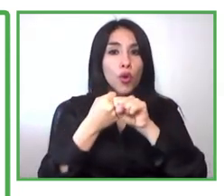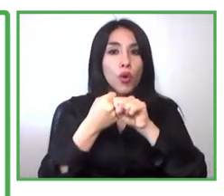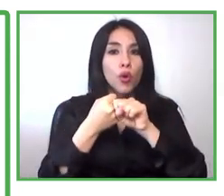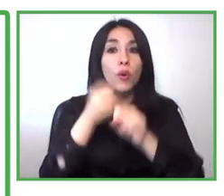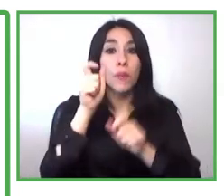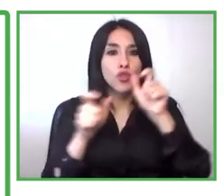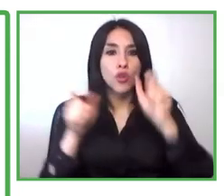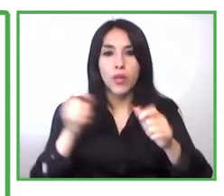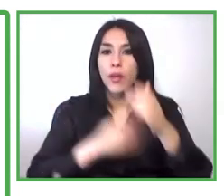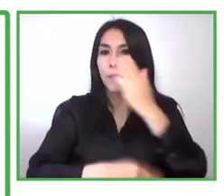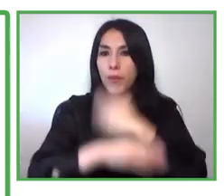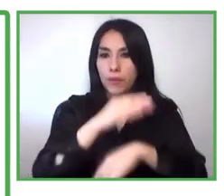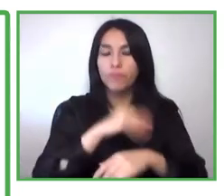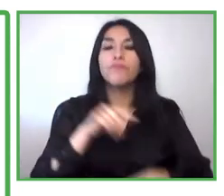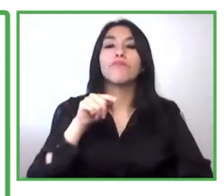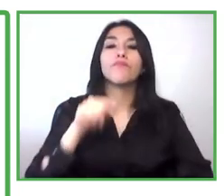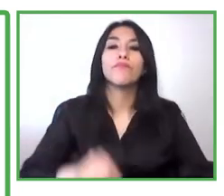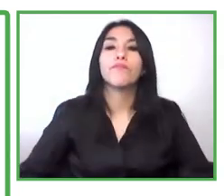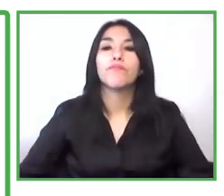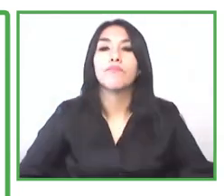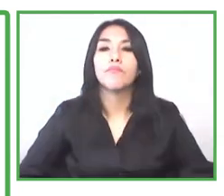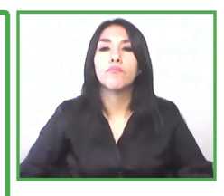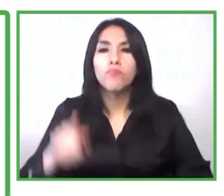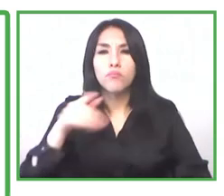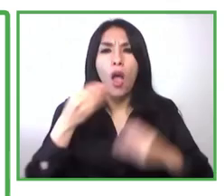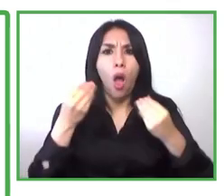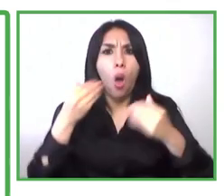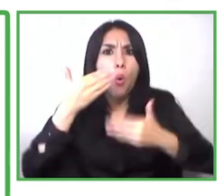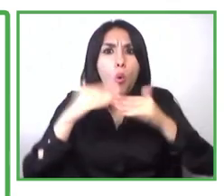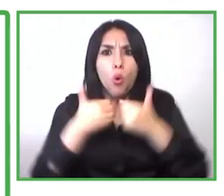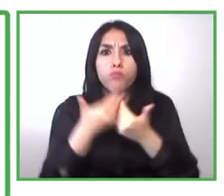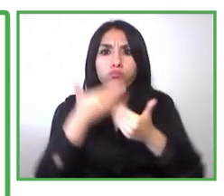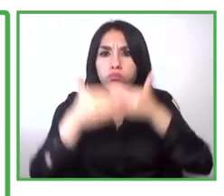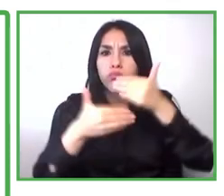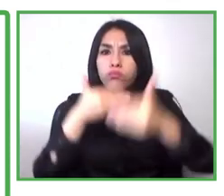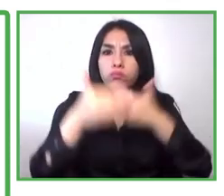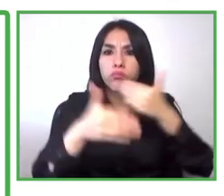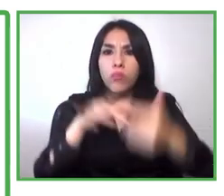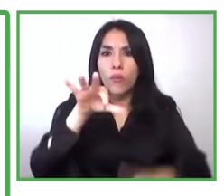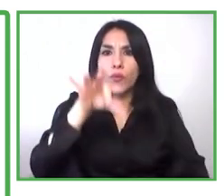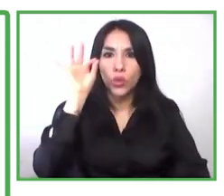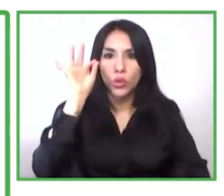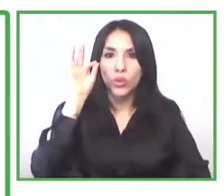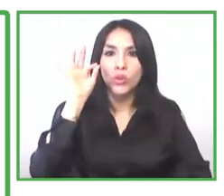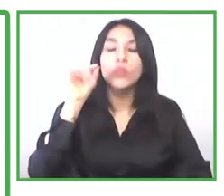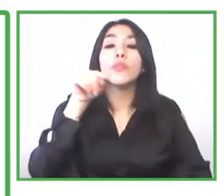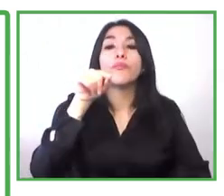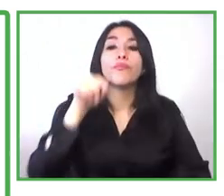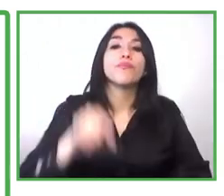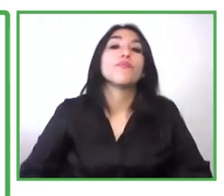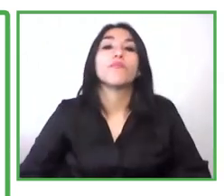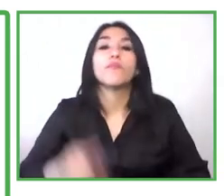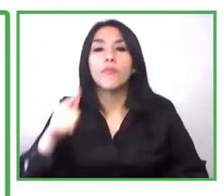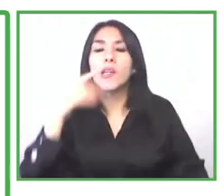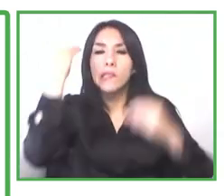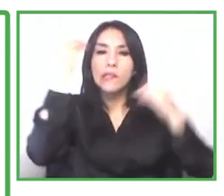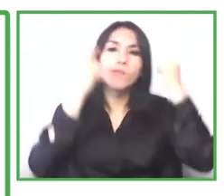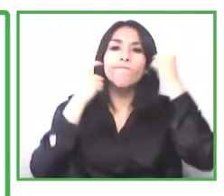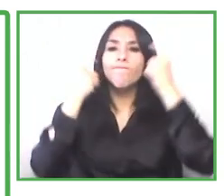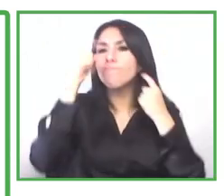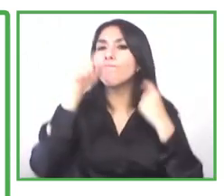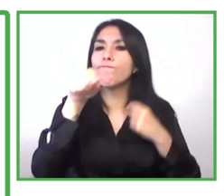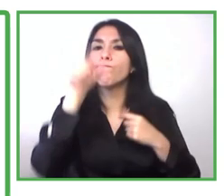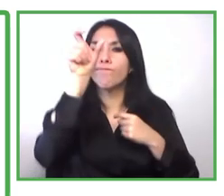disabilities started with the identification phase of those potential entrepreneurs that we wanted to